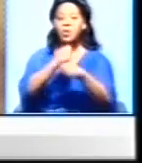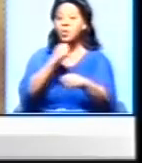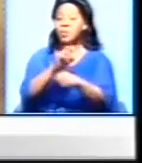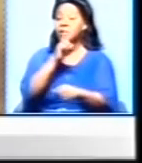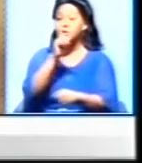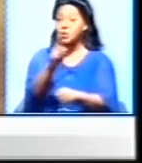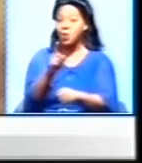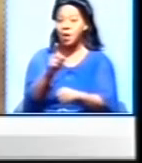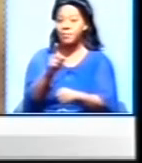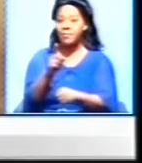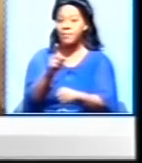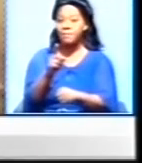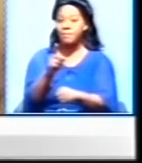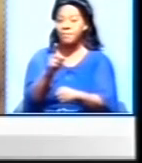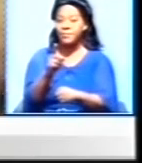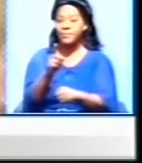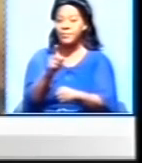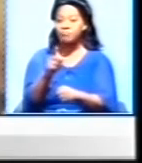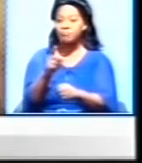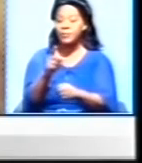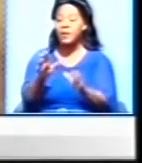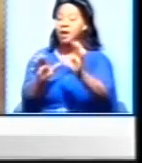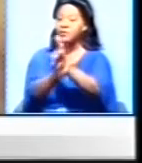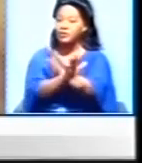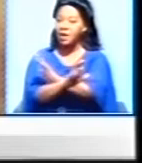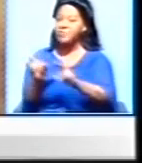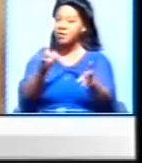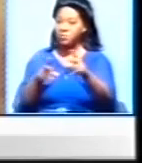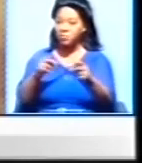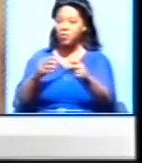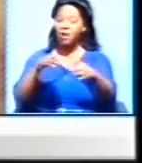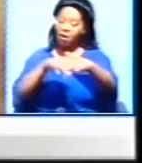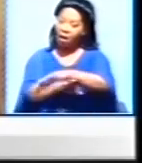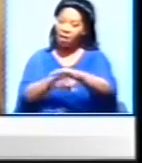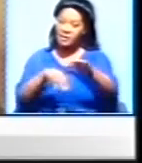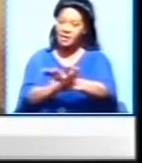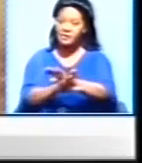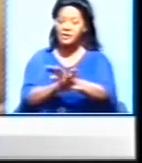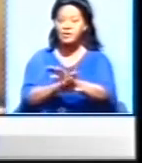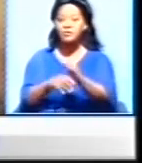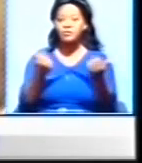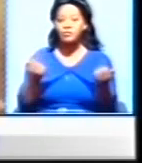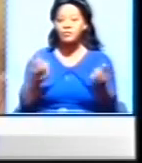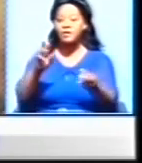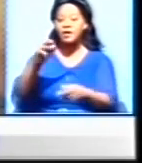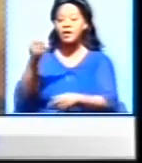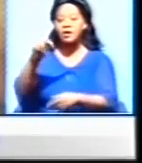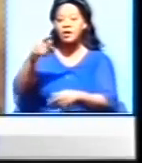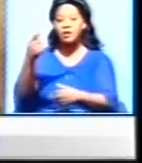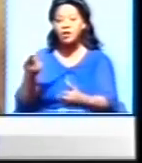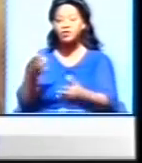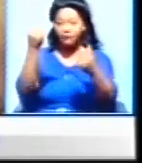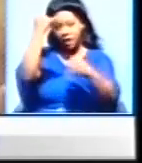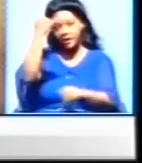Zambian citizens have access to the full range of opinions, to